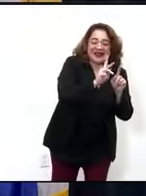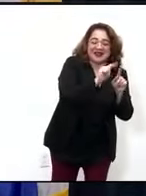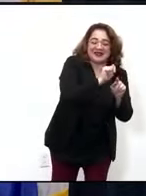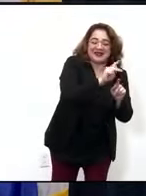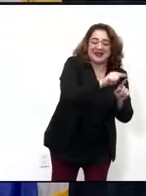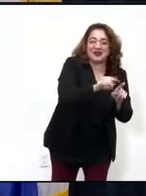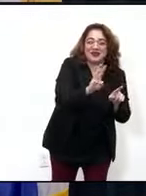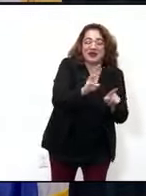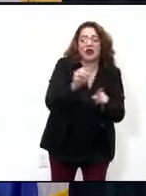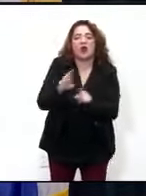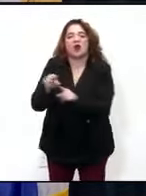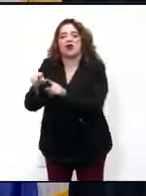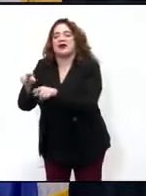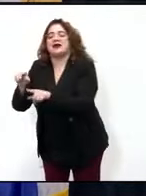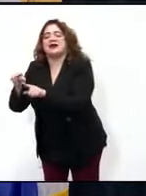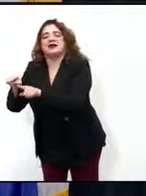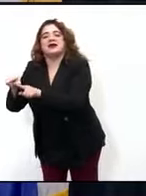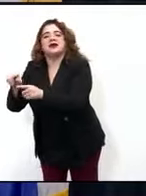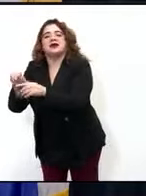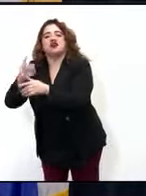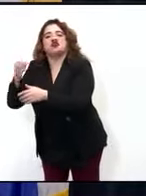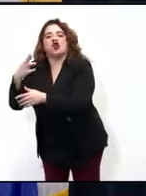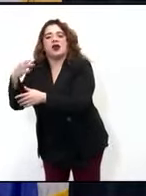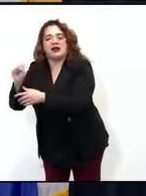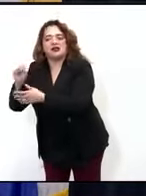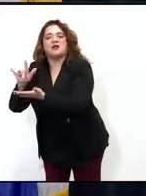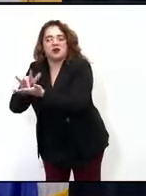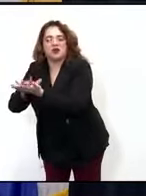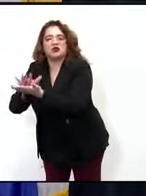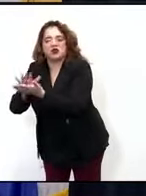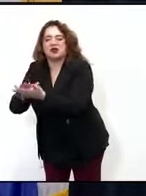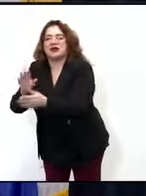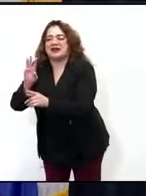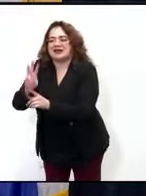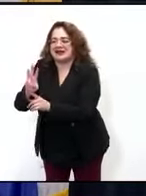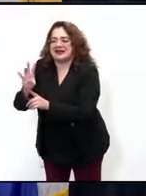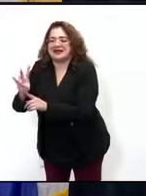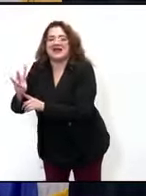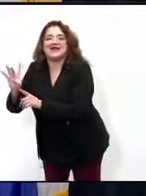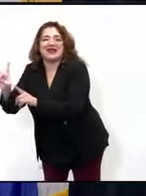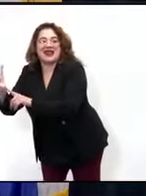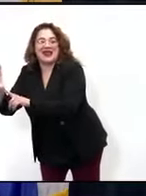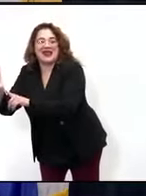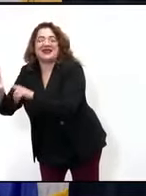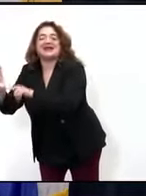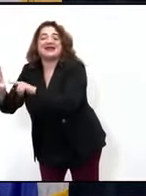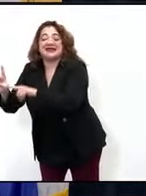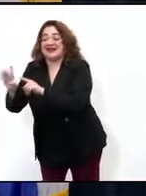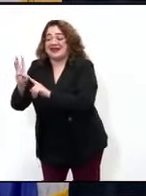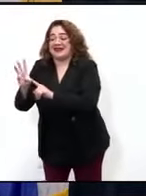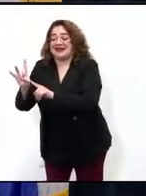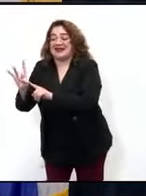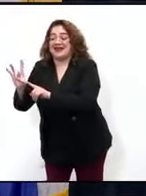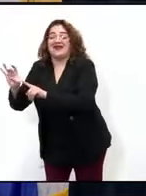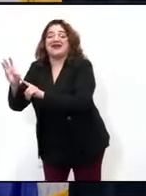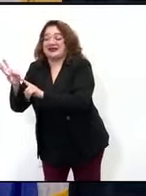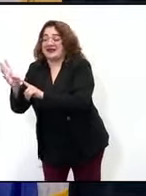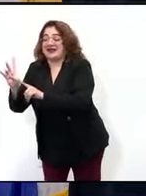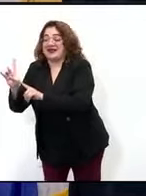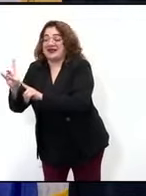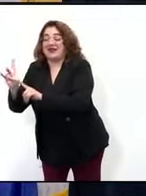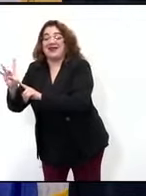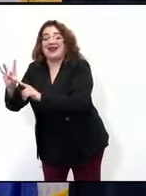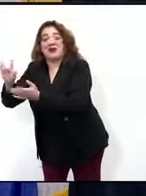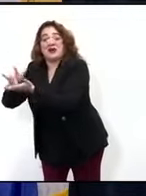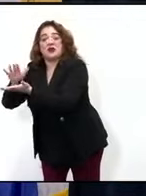a secondary course sequence like high school students do they are not included in our reopening of elementary schools. They will come back when our middle